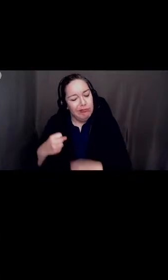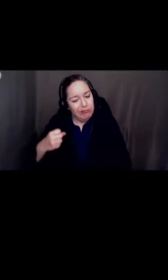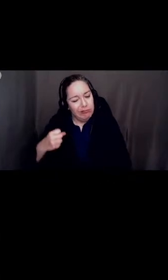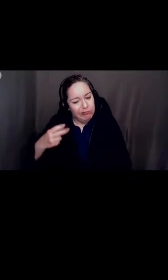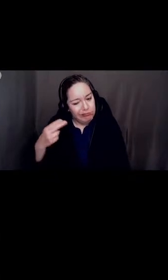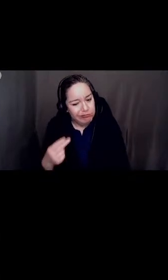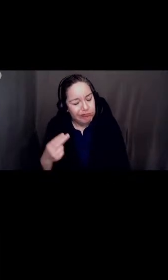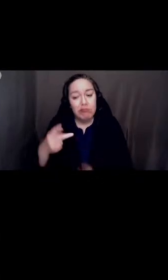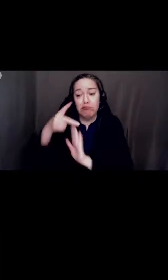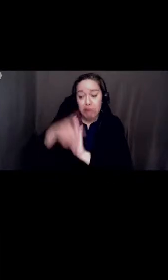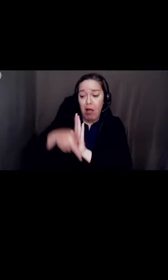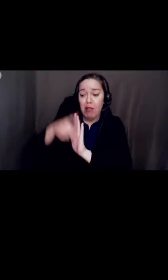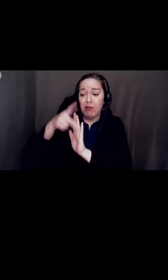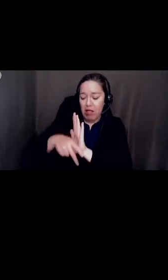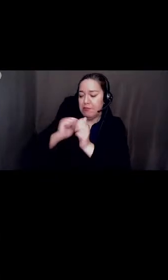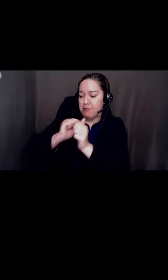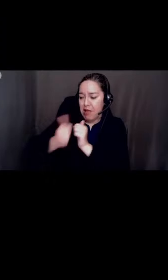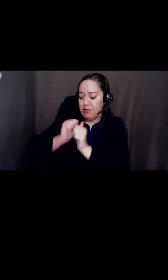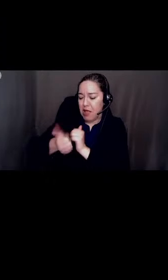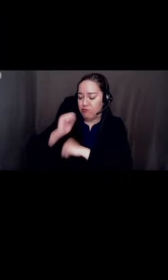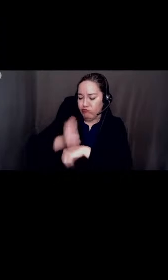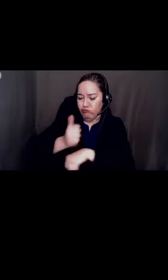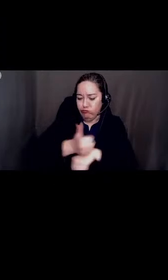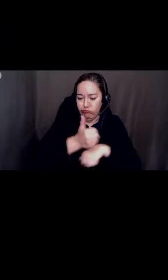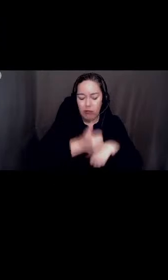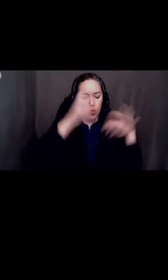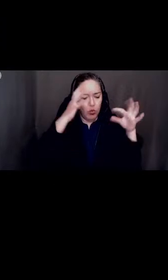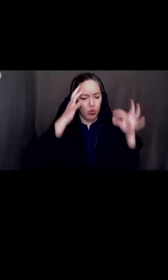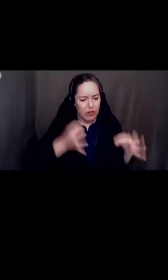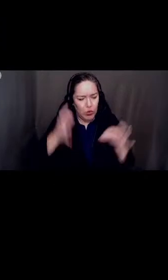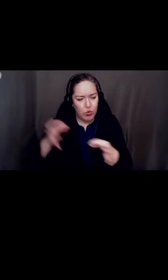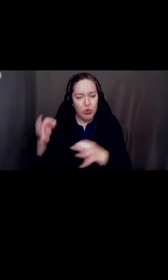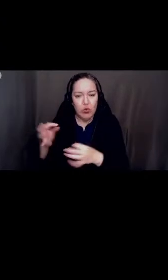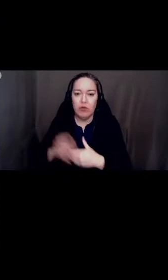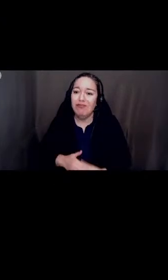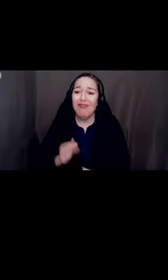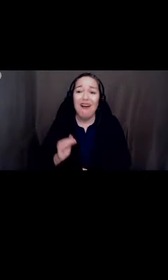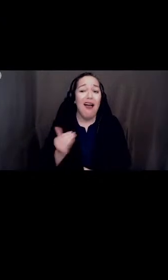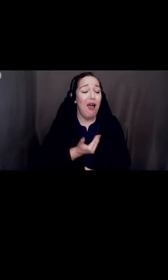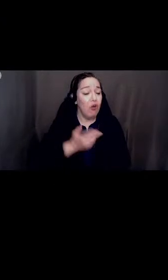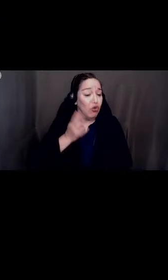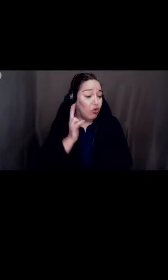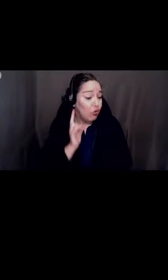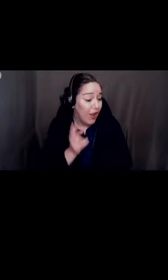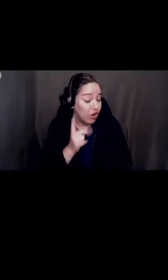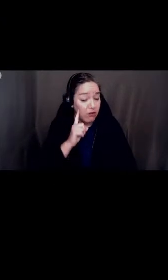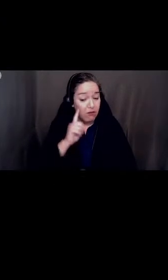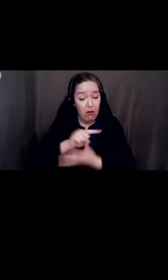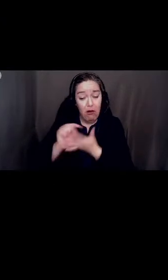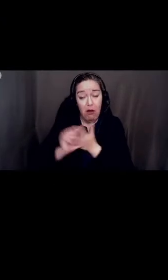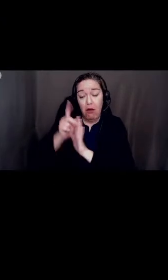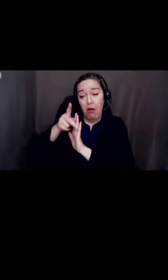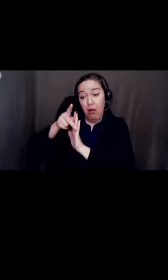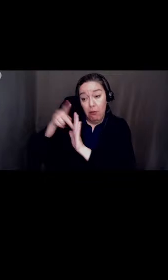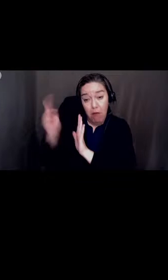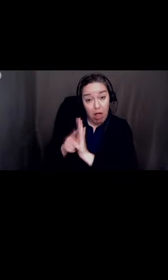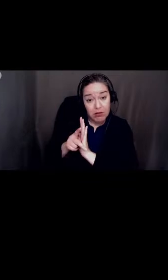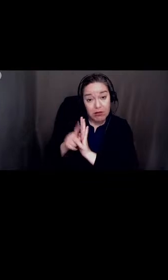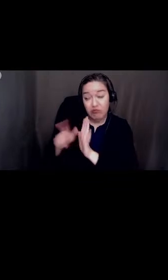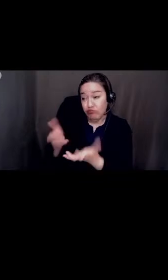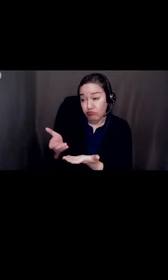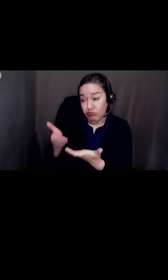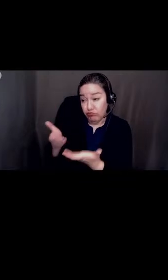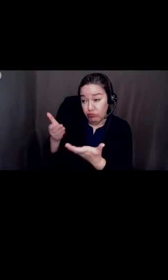resolutions and our record of elevating those policies with actionable practices